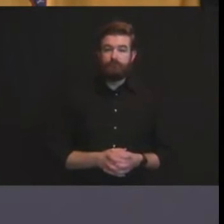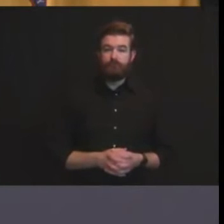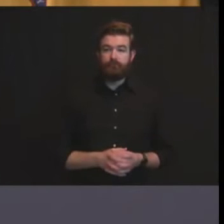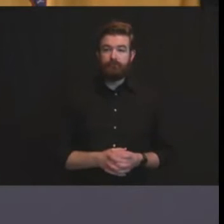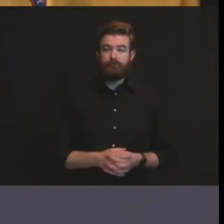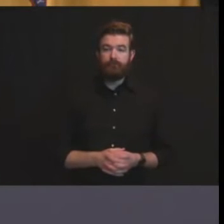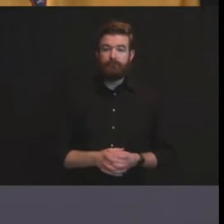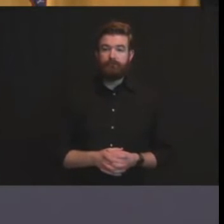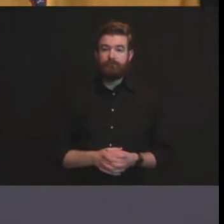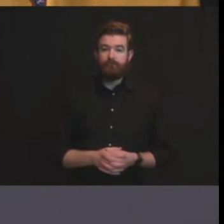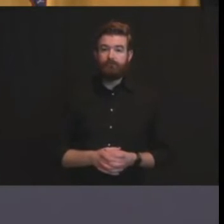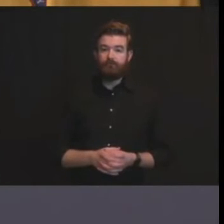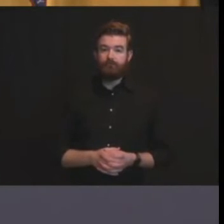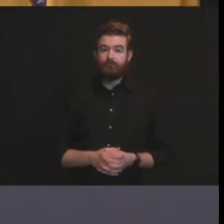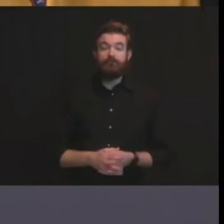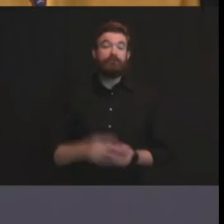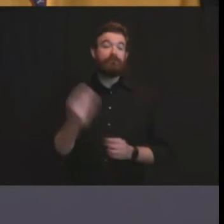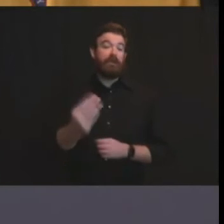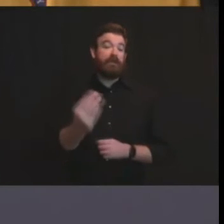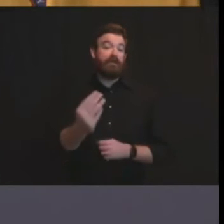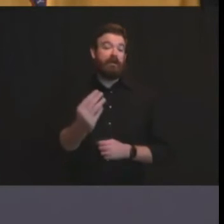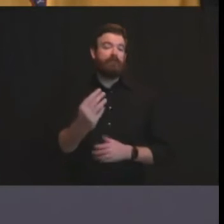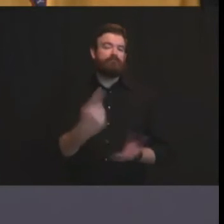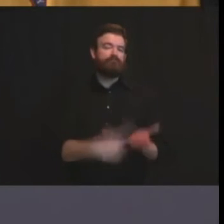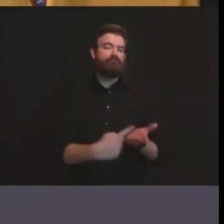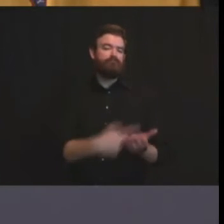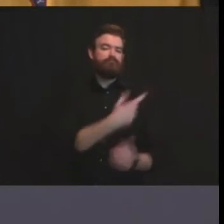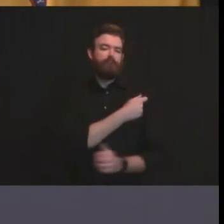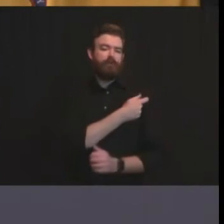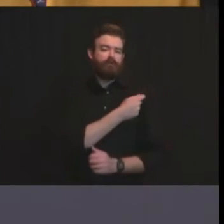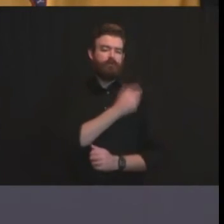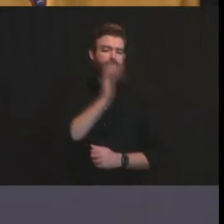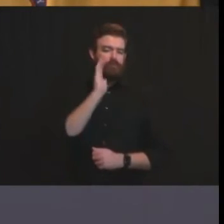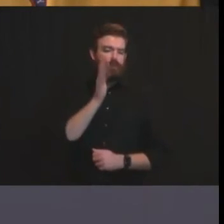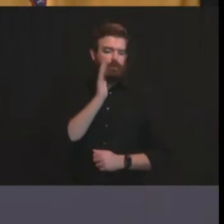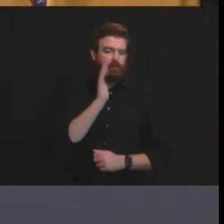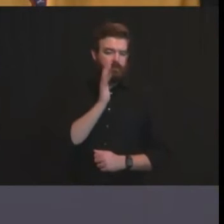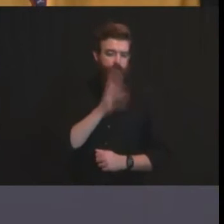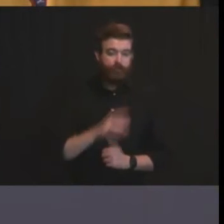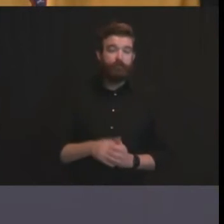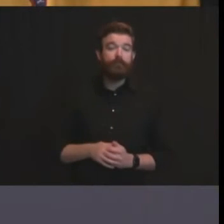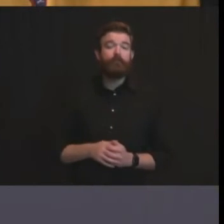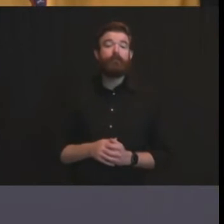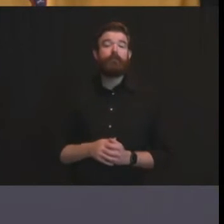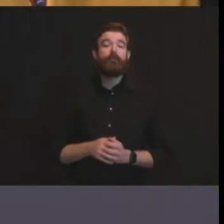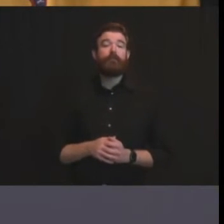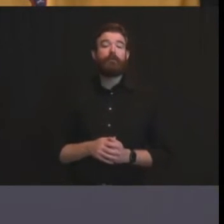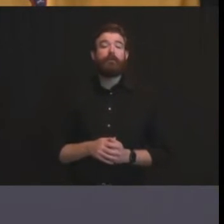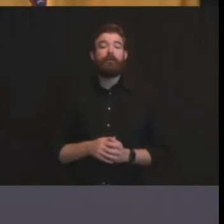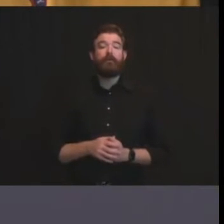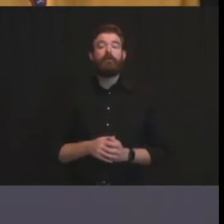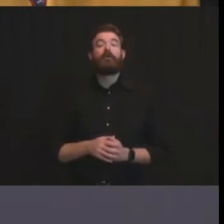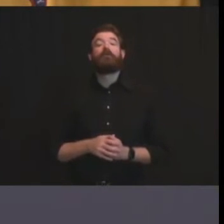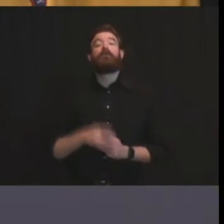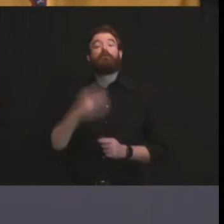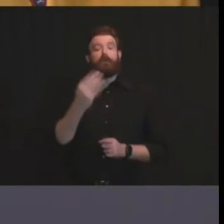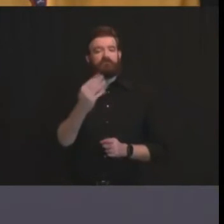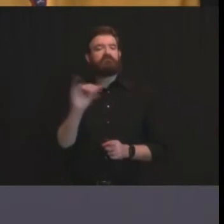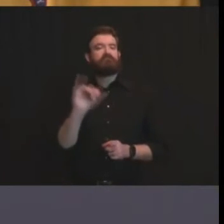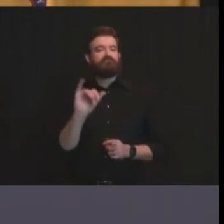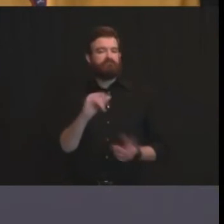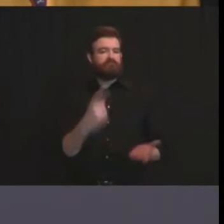hard again on monday but dan could you help us um do a modeling discussion here it is going to get unequivocally worse